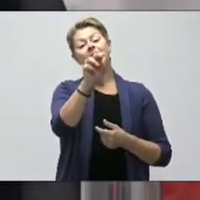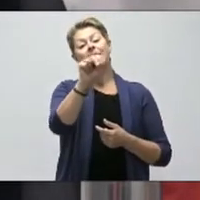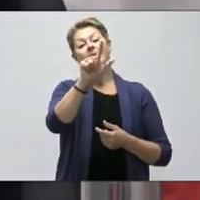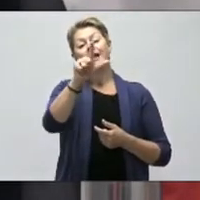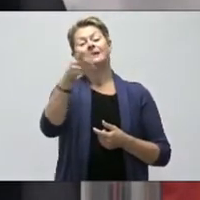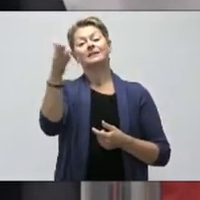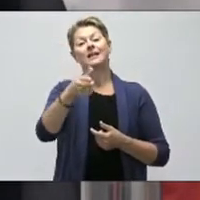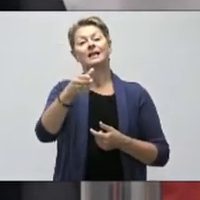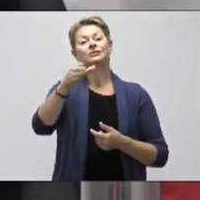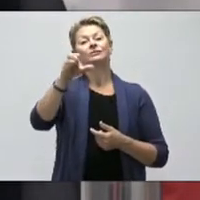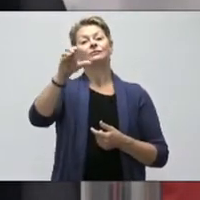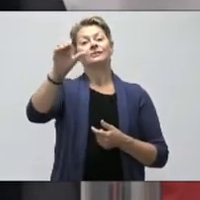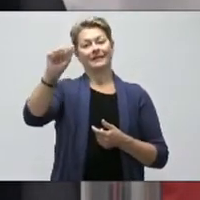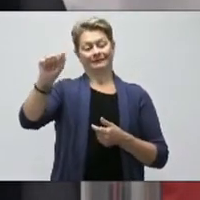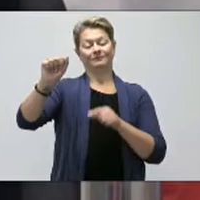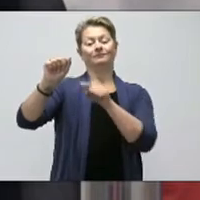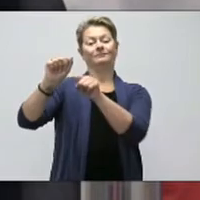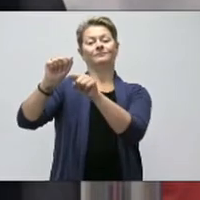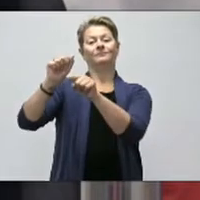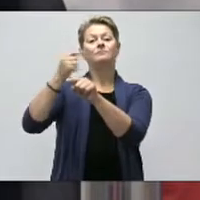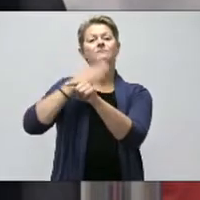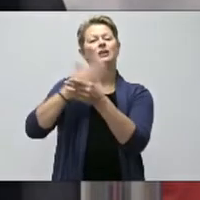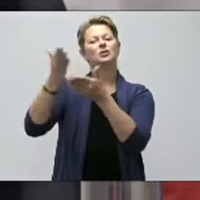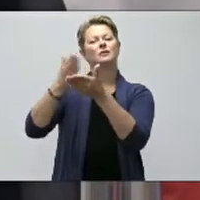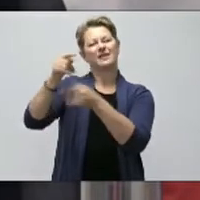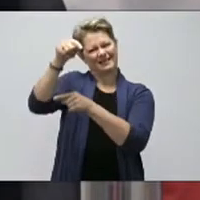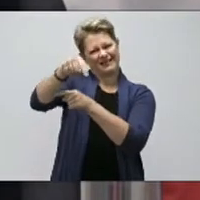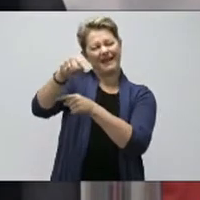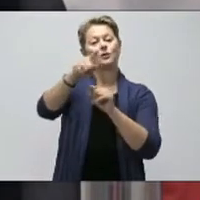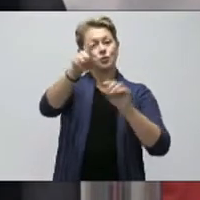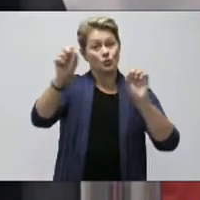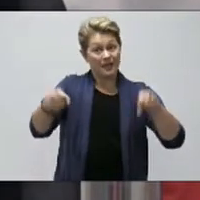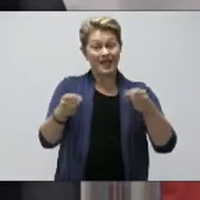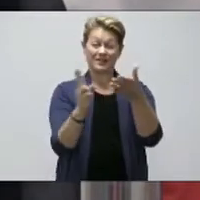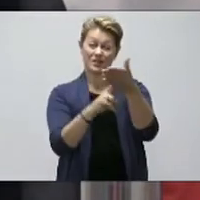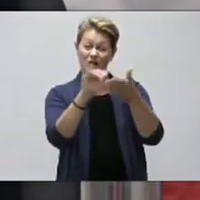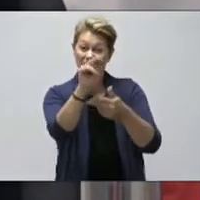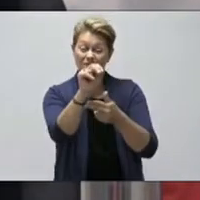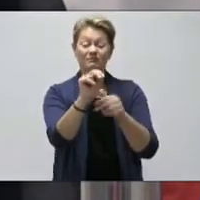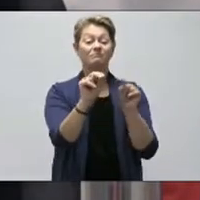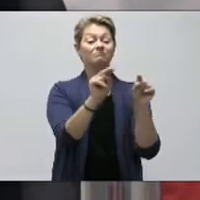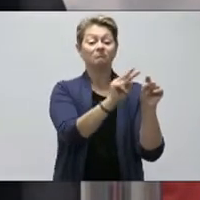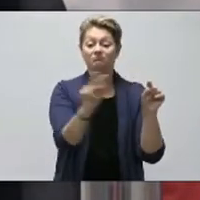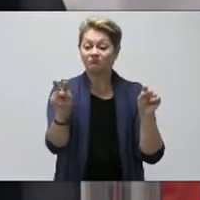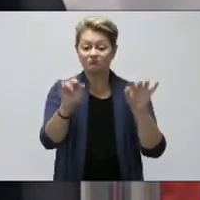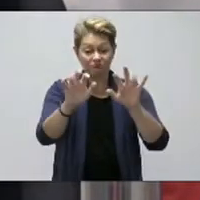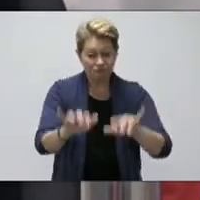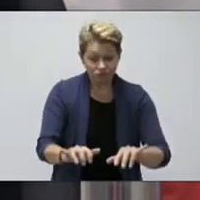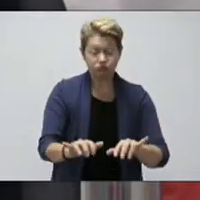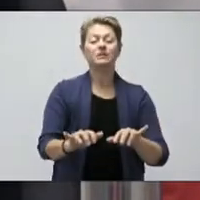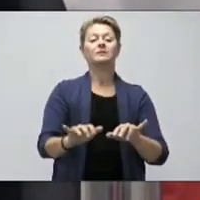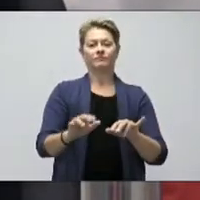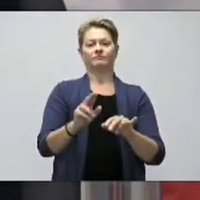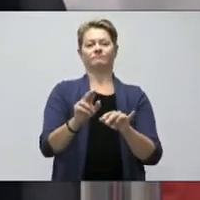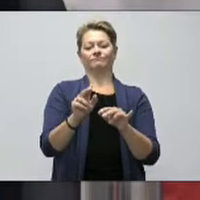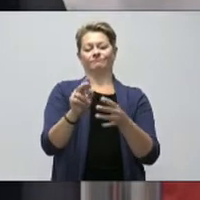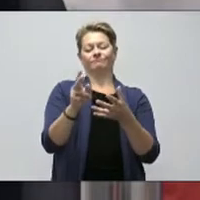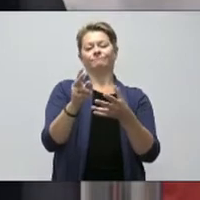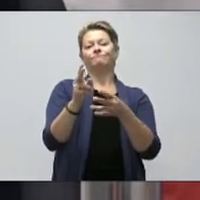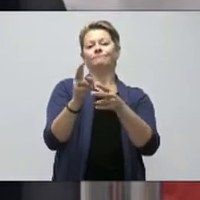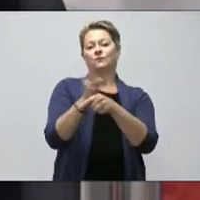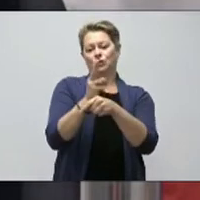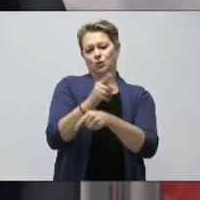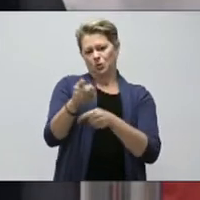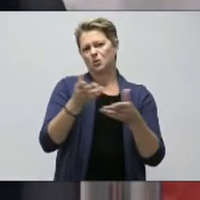sign up for MyGovNL if you haven't already. That way you won't miss out when we add new services. I also highly recommend you download and